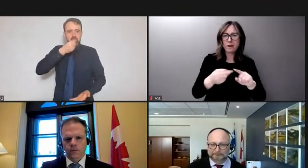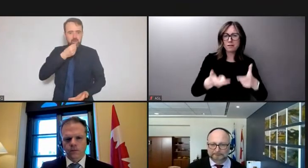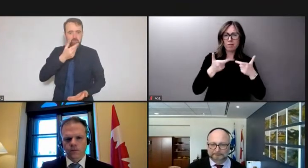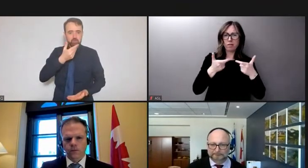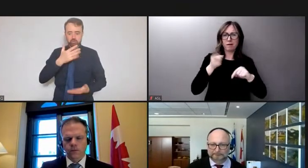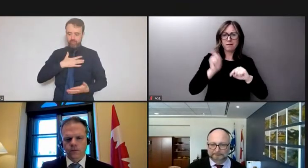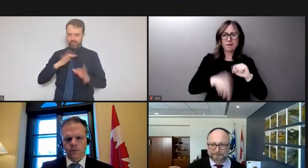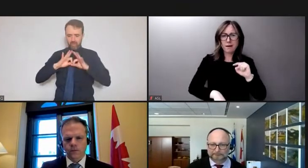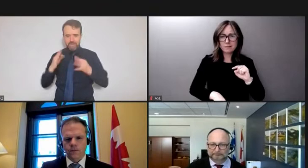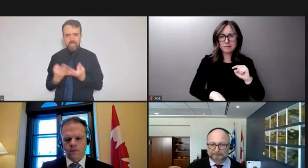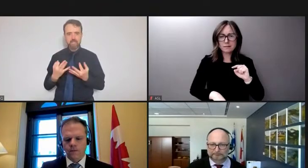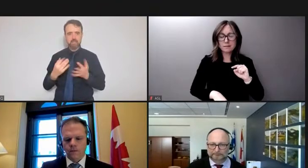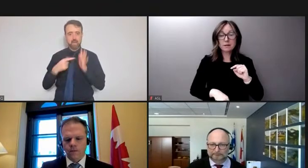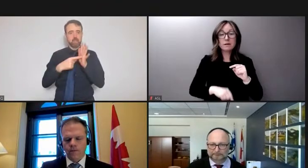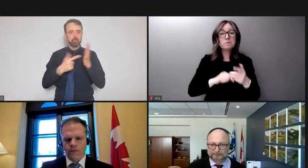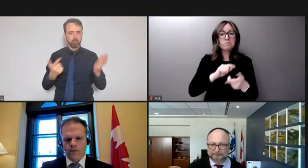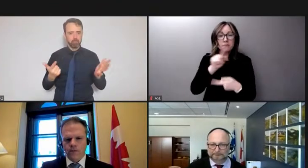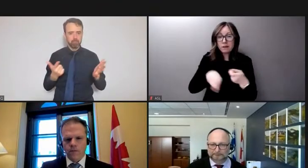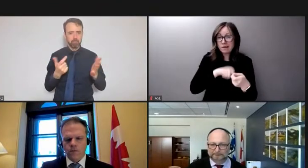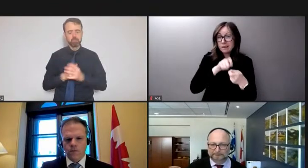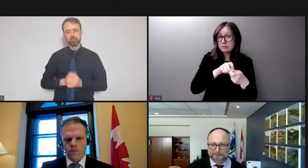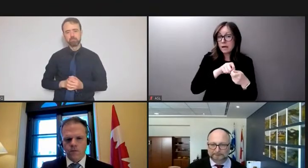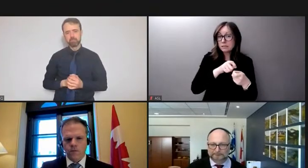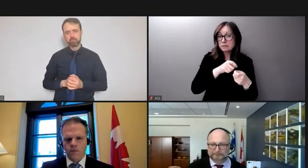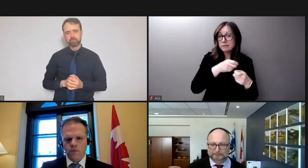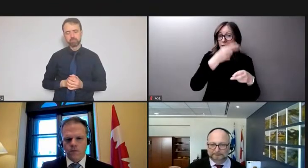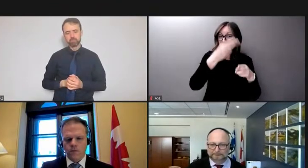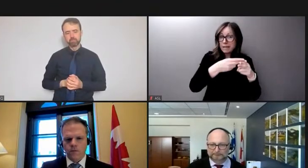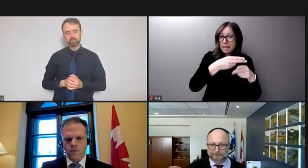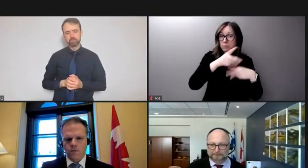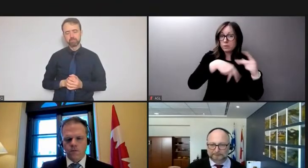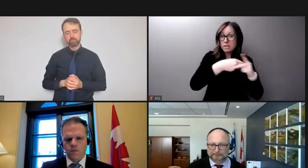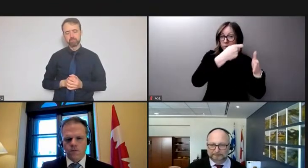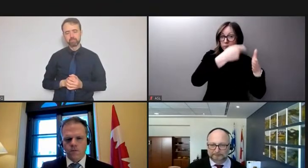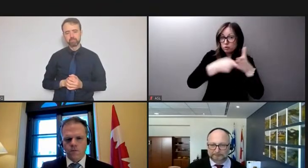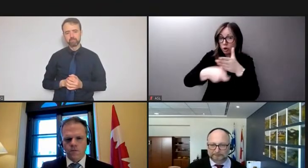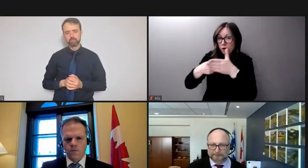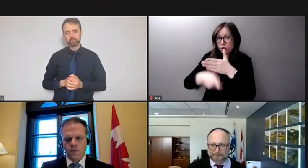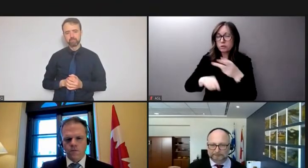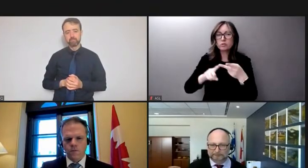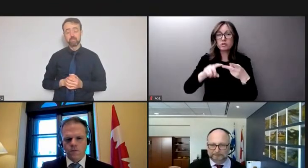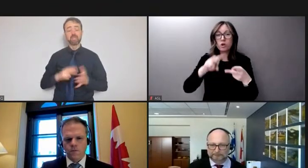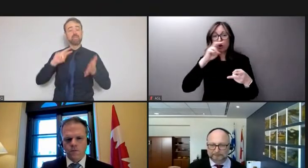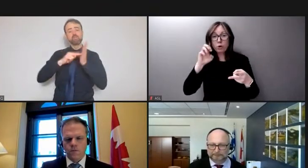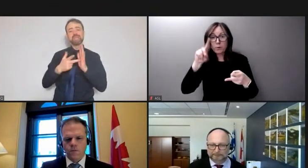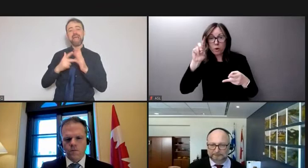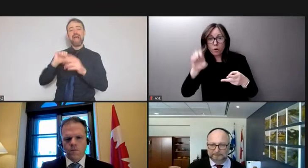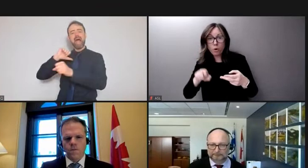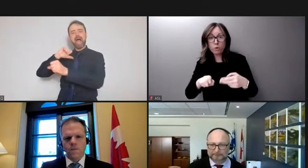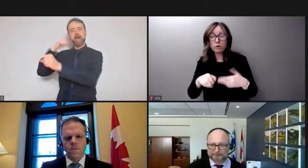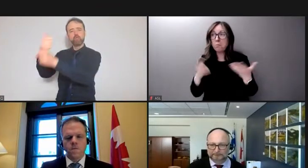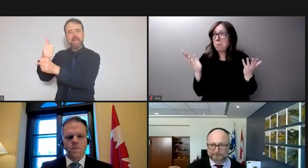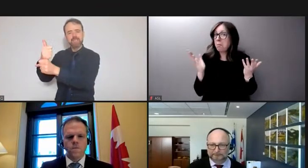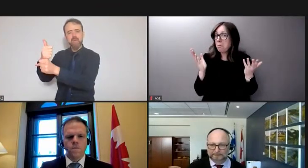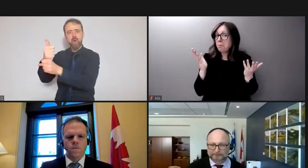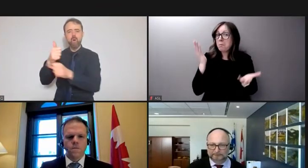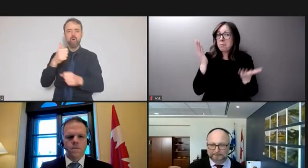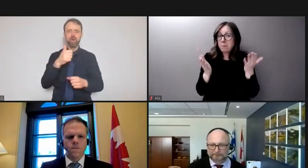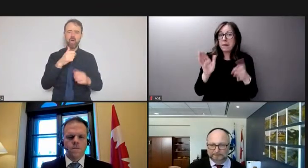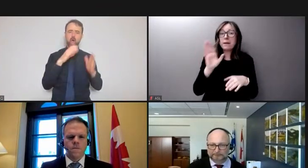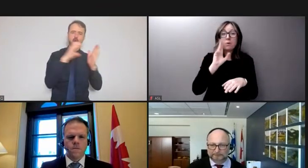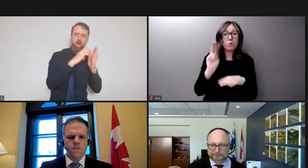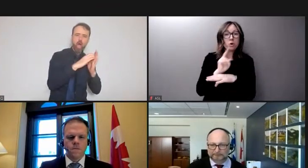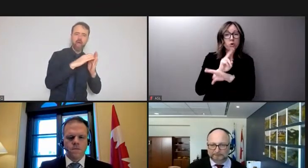You know, as to the precise details of what charges are laid and under what provisions of the criminal code or whether indeed they may use the